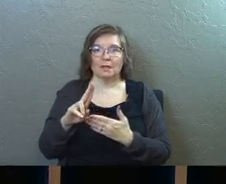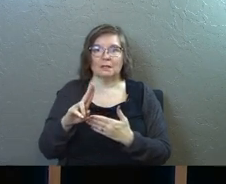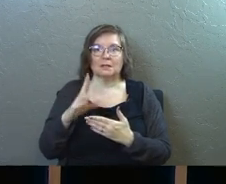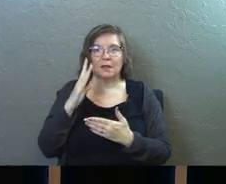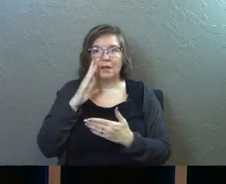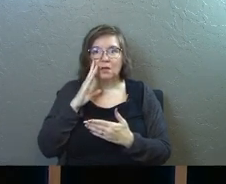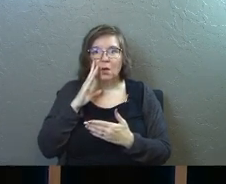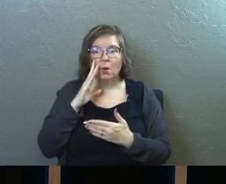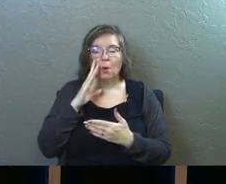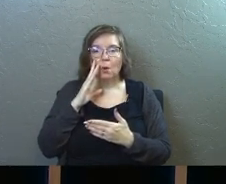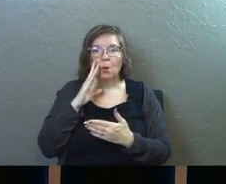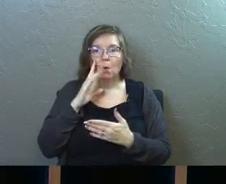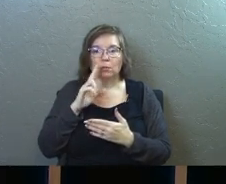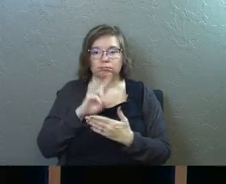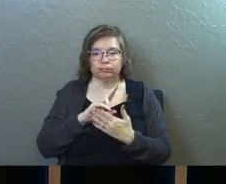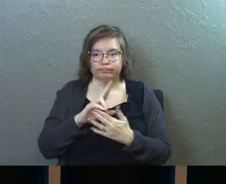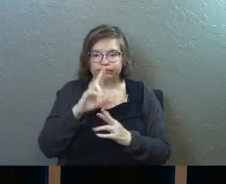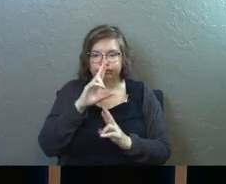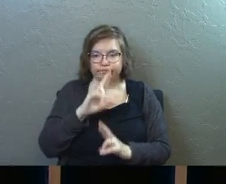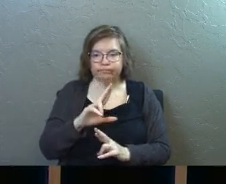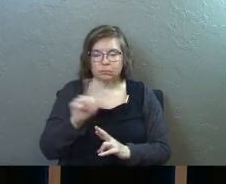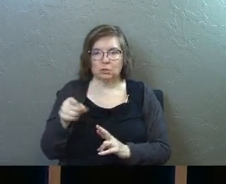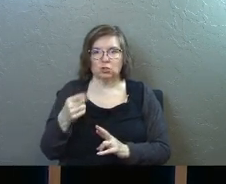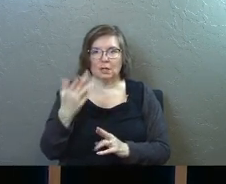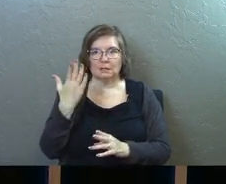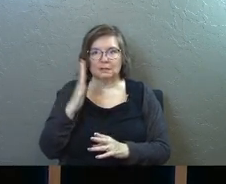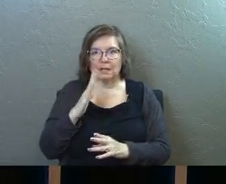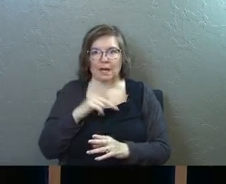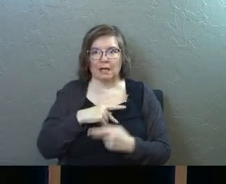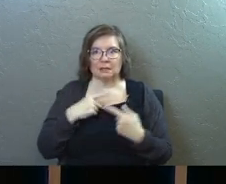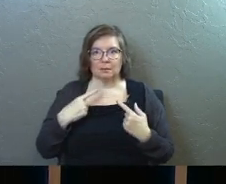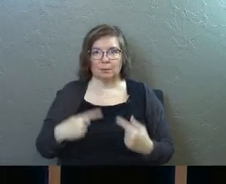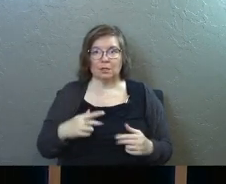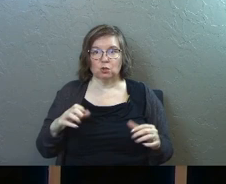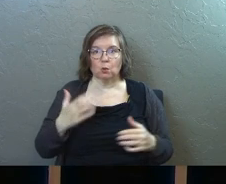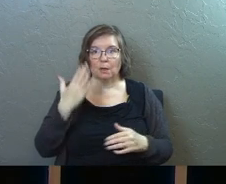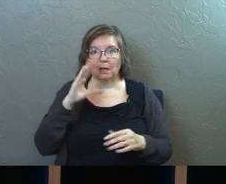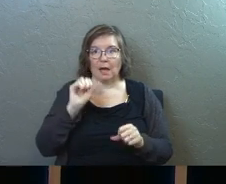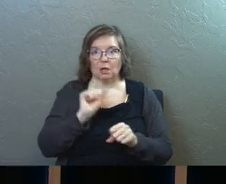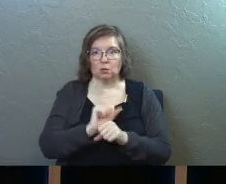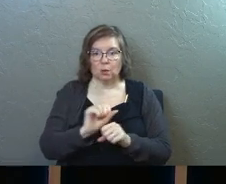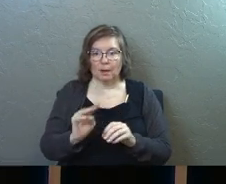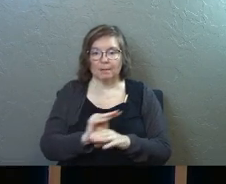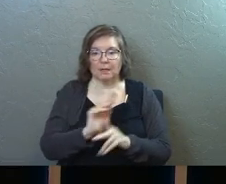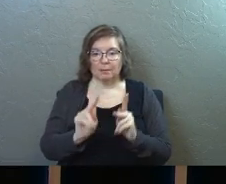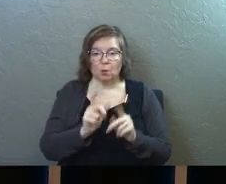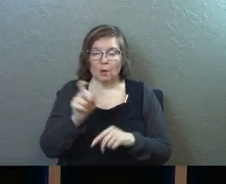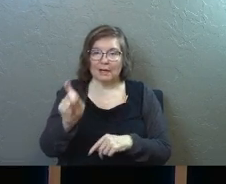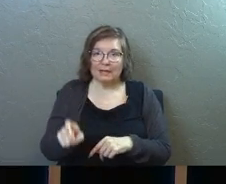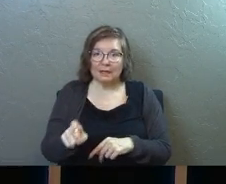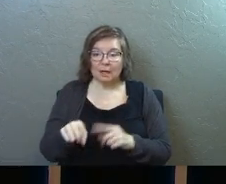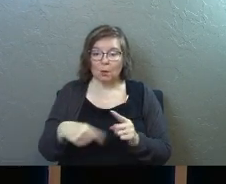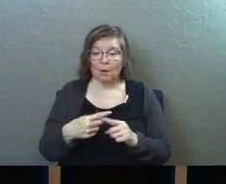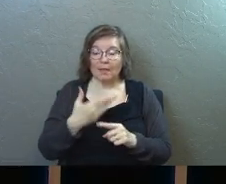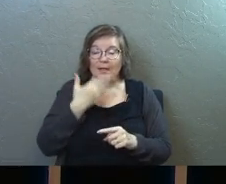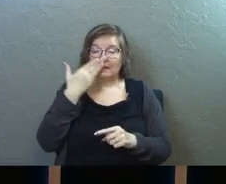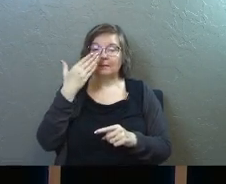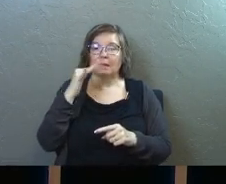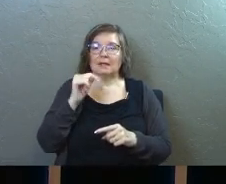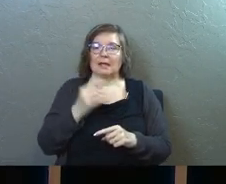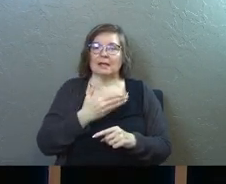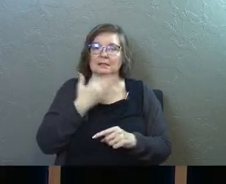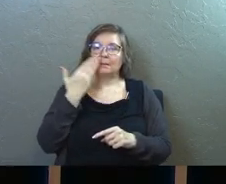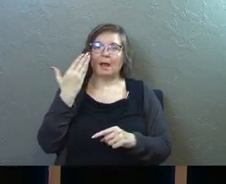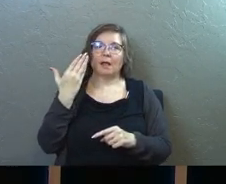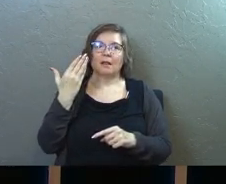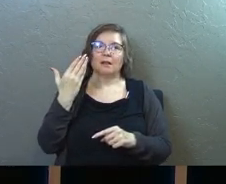and they know it's sacred and they know it's just God's priest doing God's work ministering to people who are in need and when they smell it they